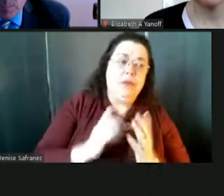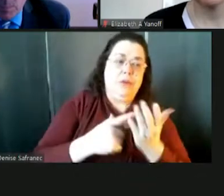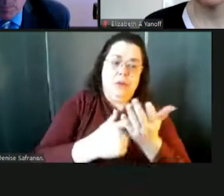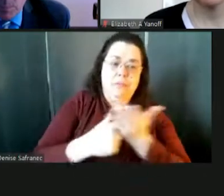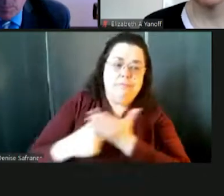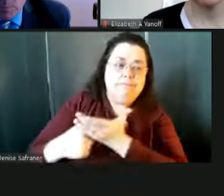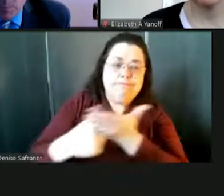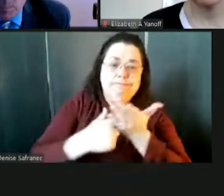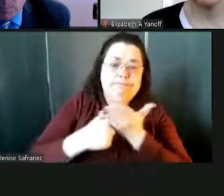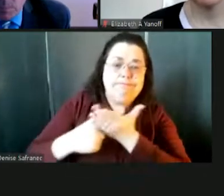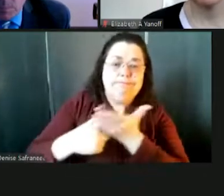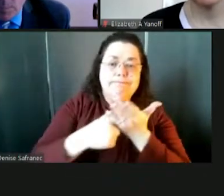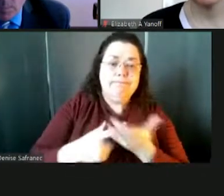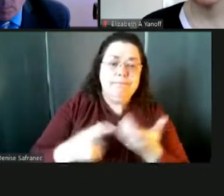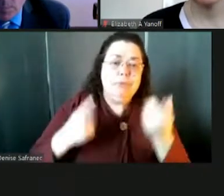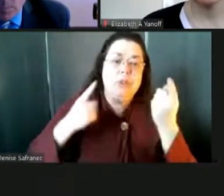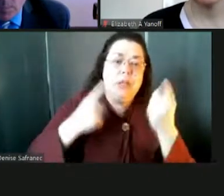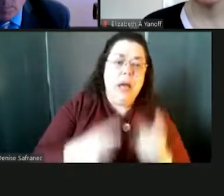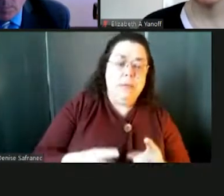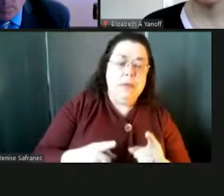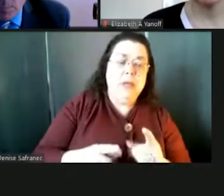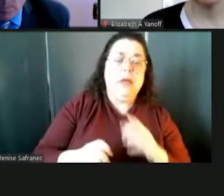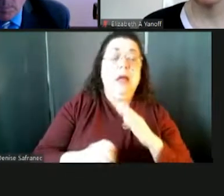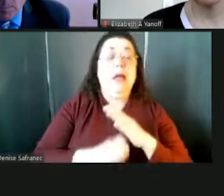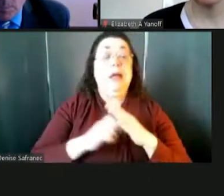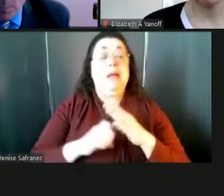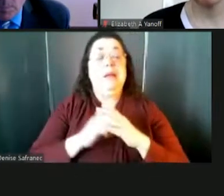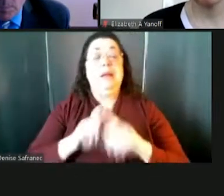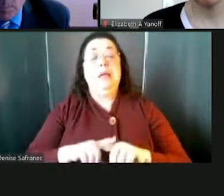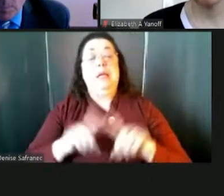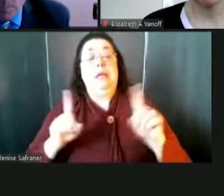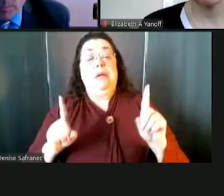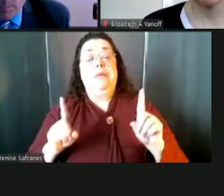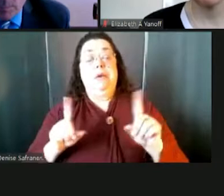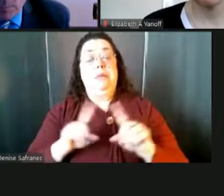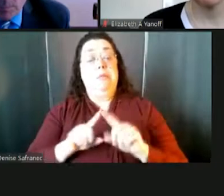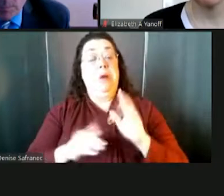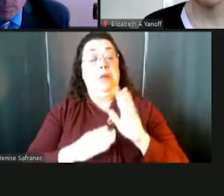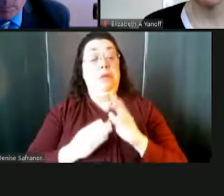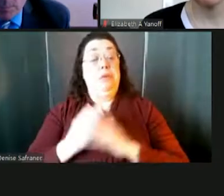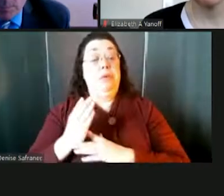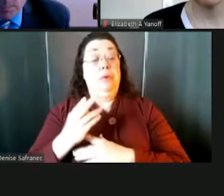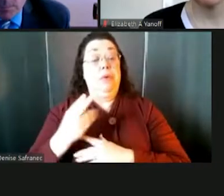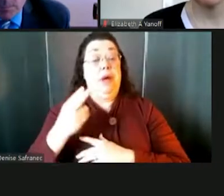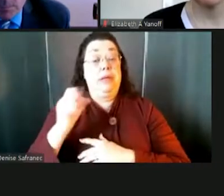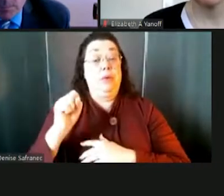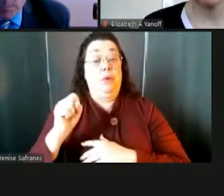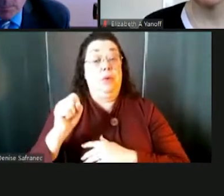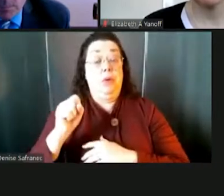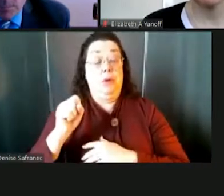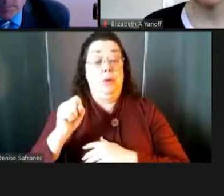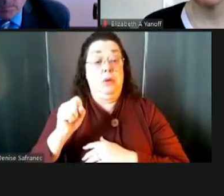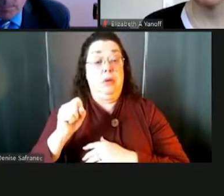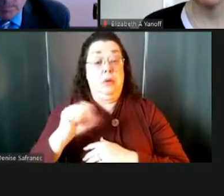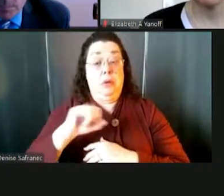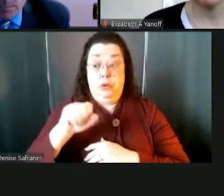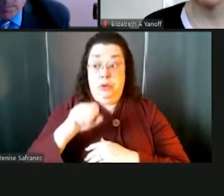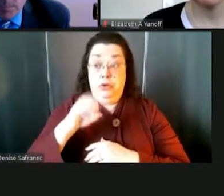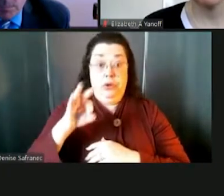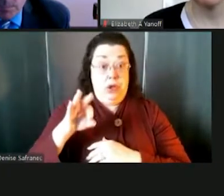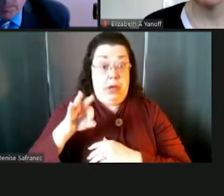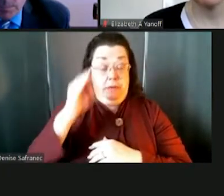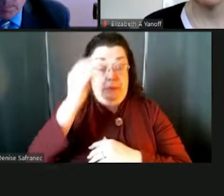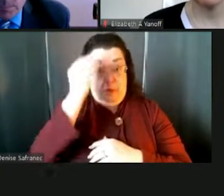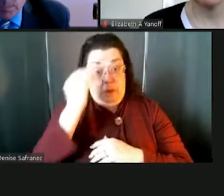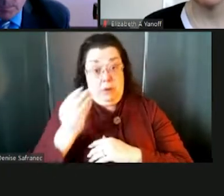at the elementary level, it's, it's done a little bit different like in most schools, but we do that all the way up through the high school level. And like Jeff just mentioned, um,